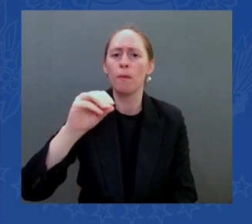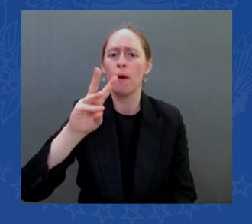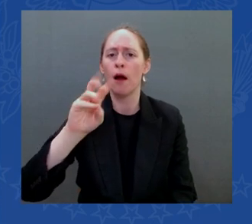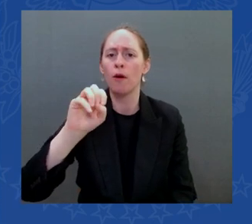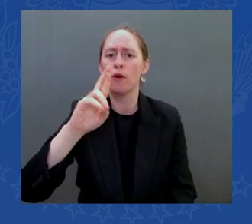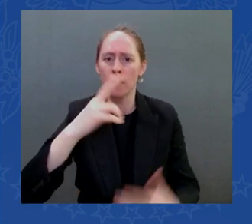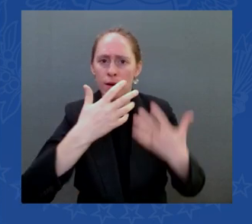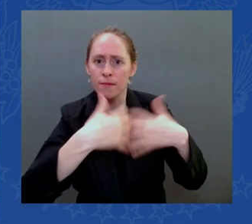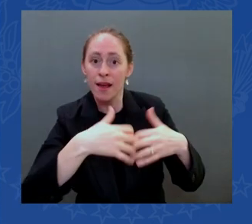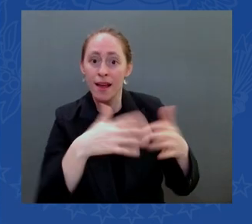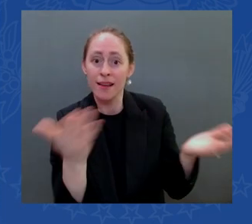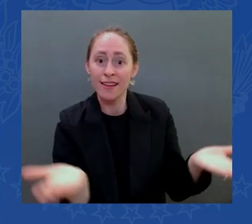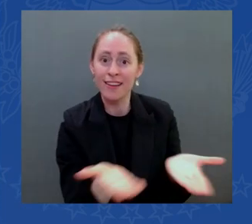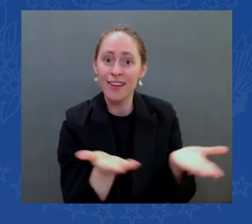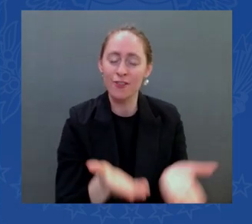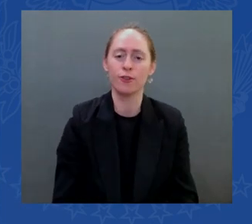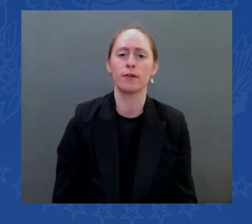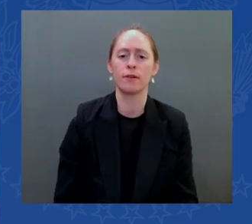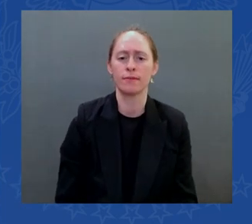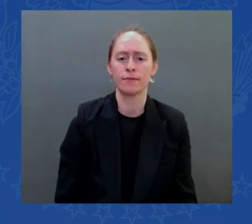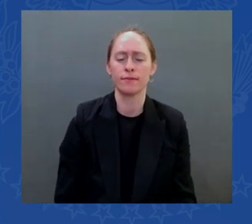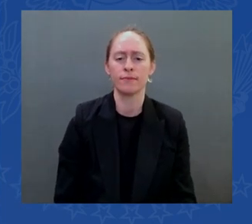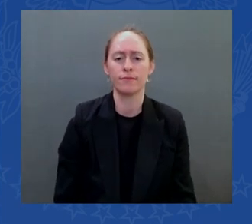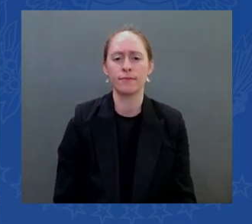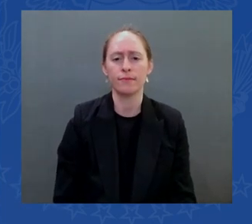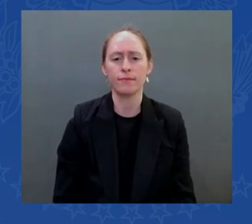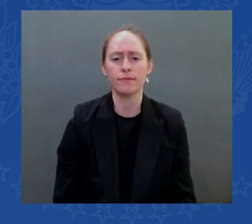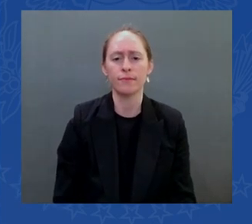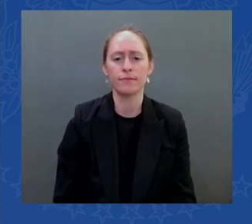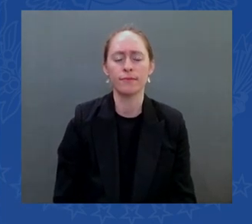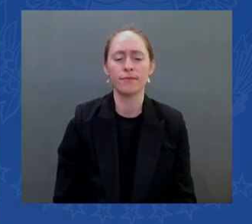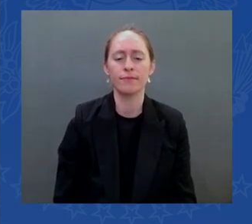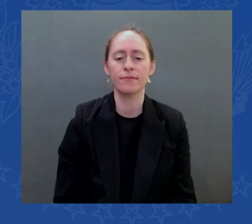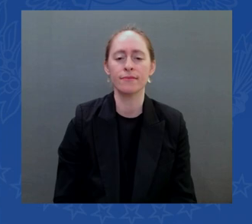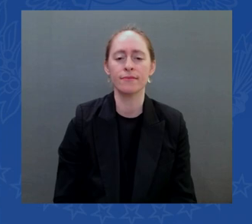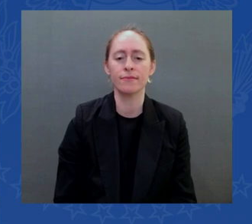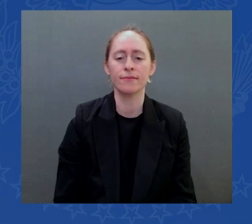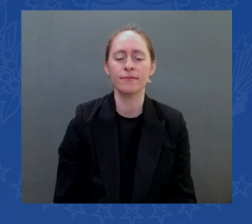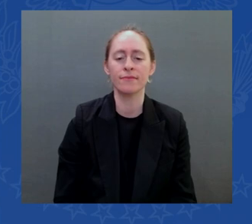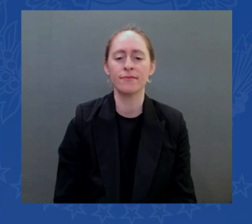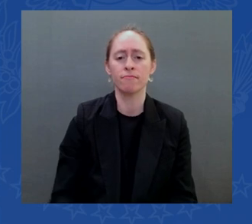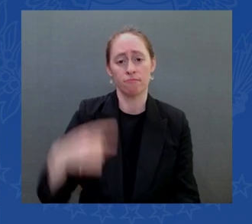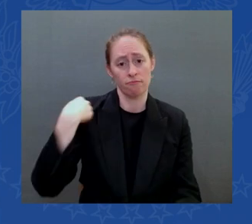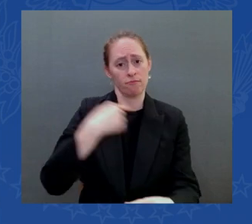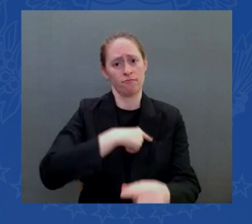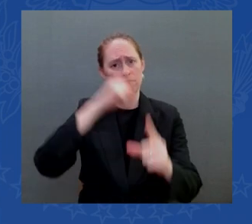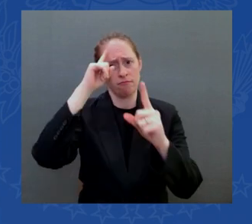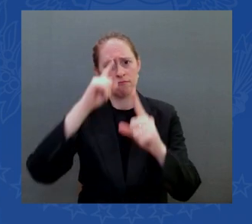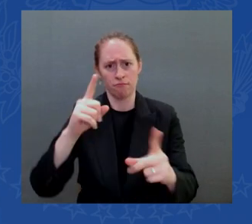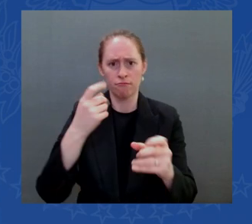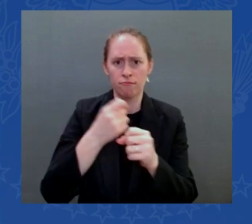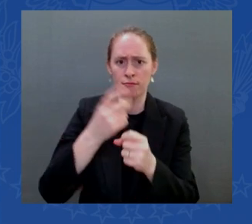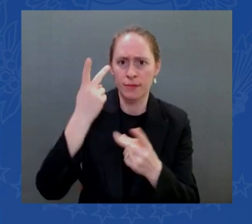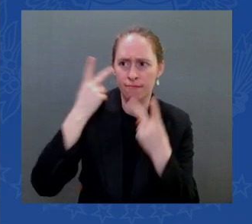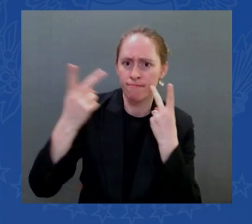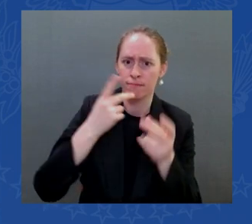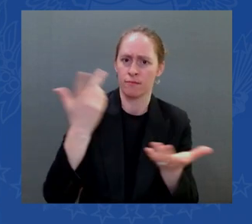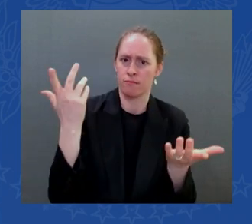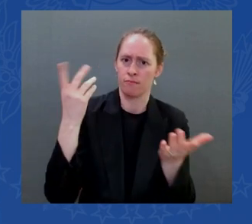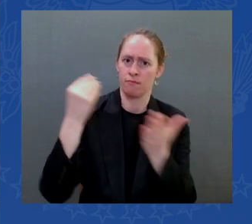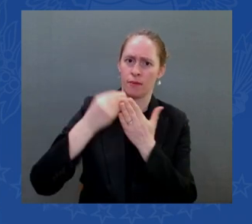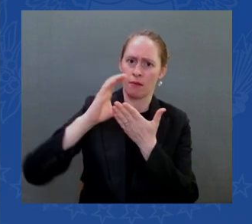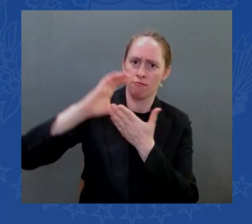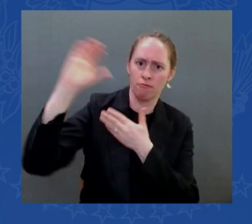and materials for a 2.3 billion dollar project that I've authorized in Portsmouth Naval